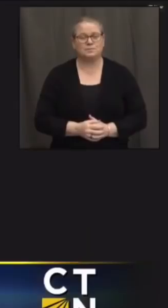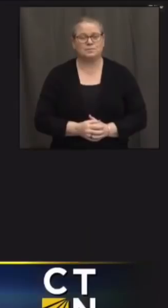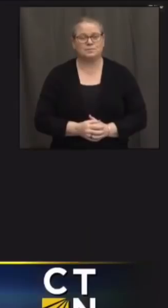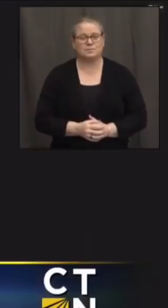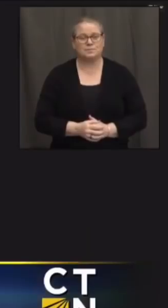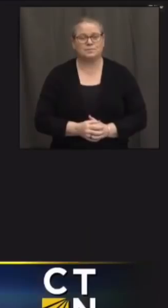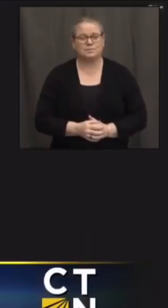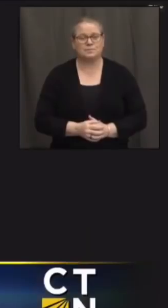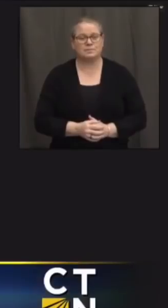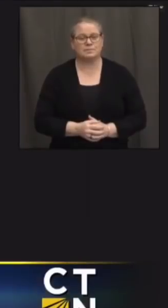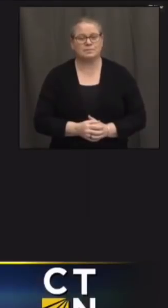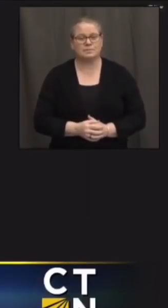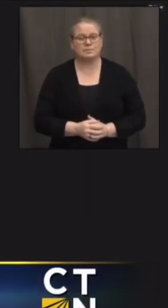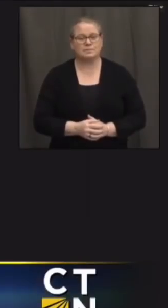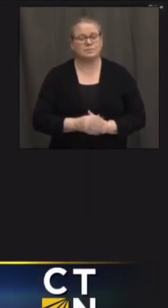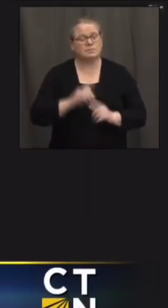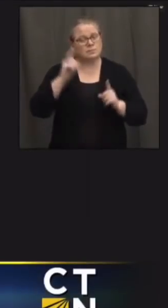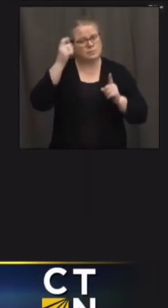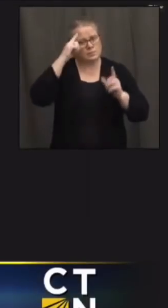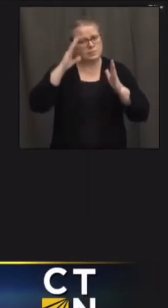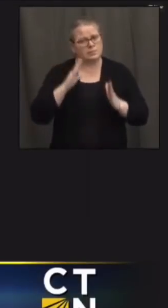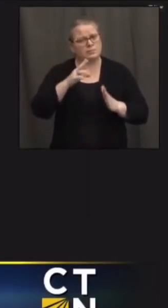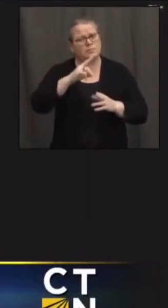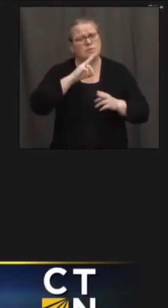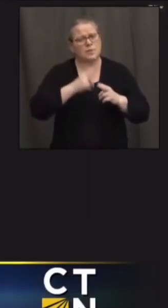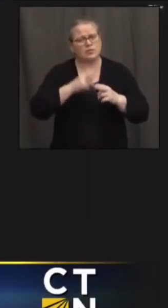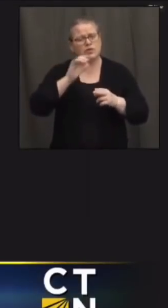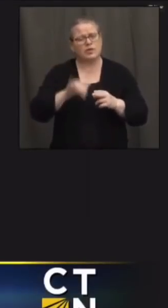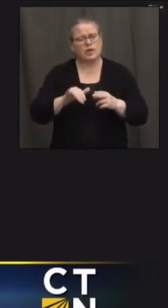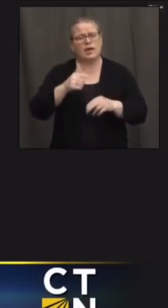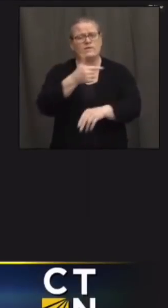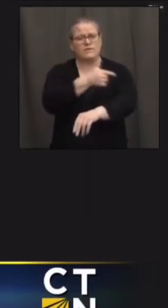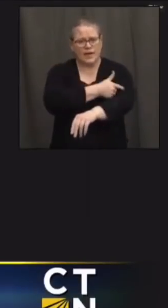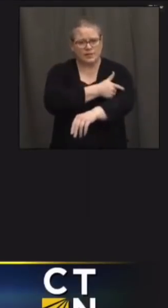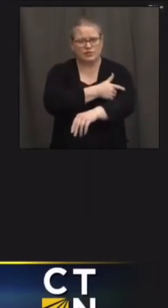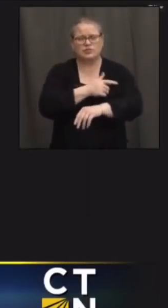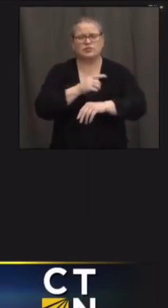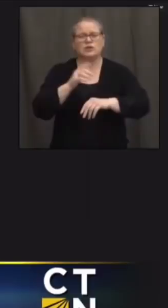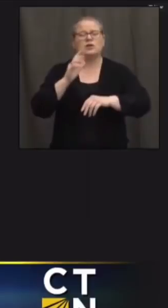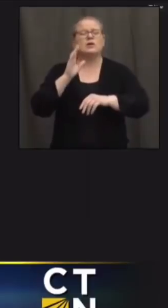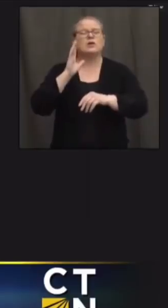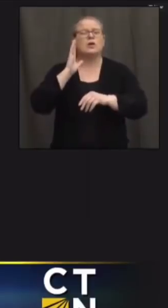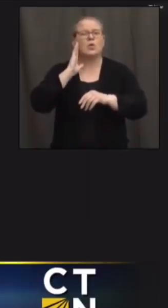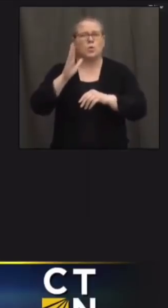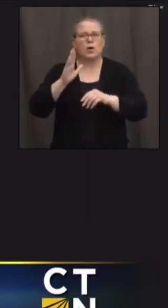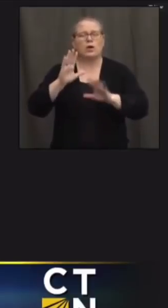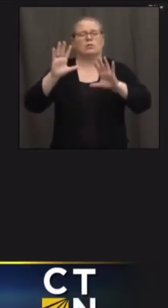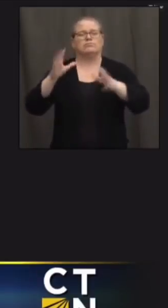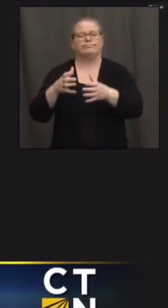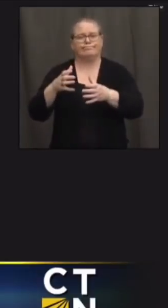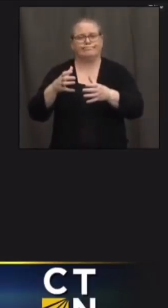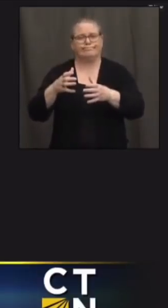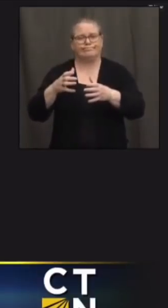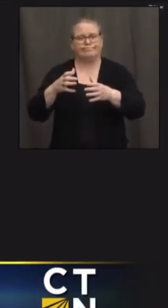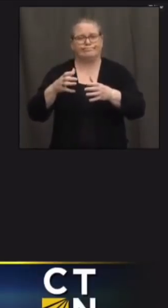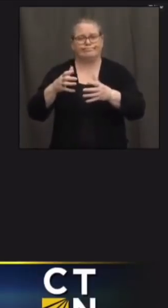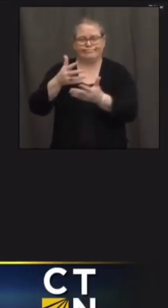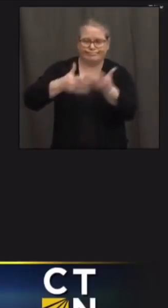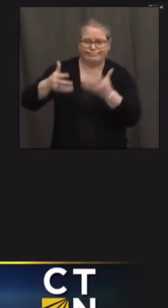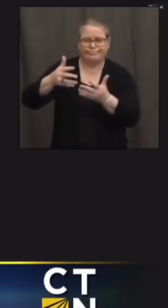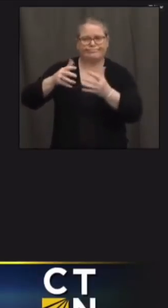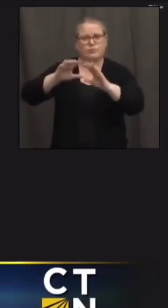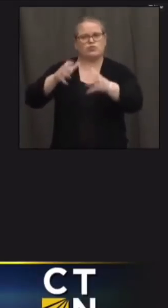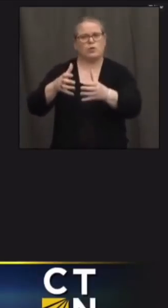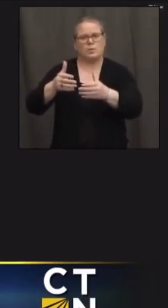governor governor you mentioned that the vaccinations will reach congregate settings in the coming weeks are congregate settings considered uh the next